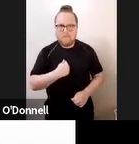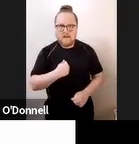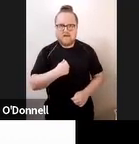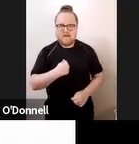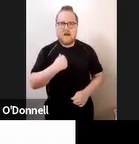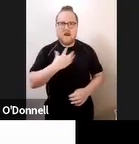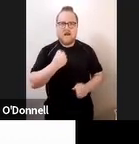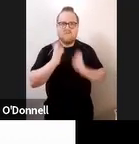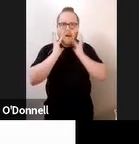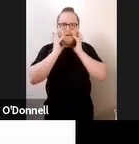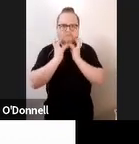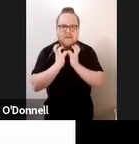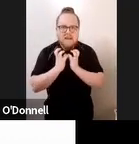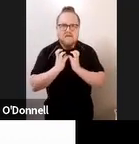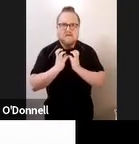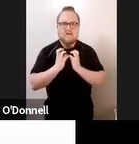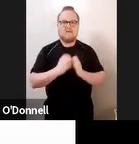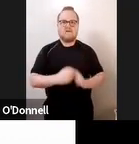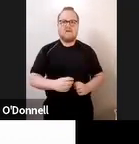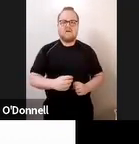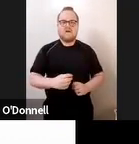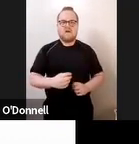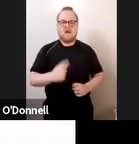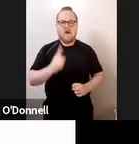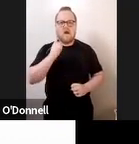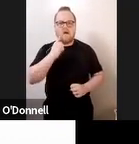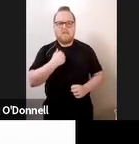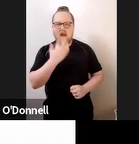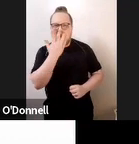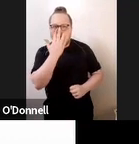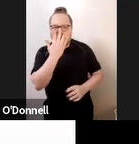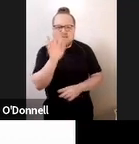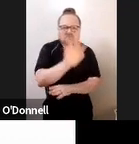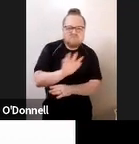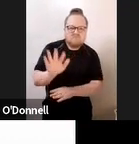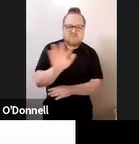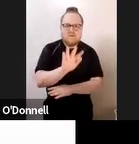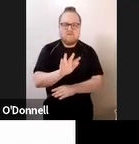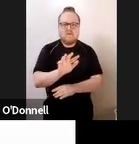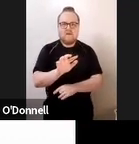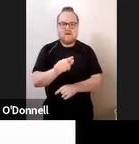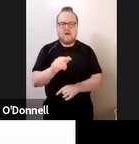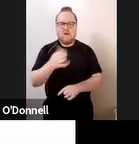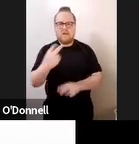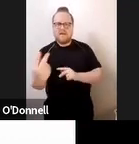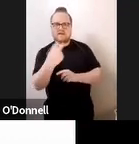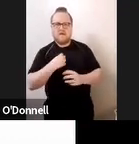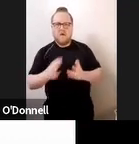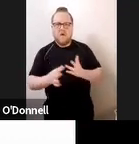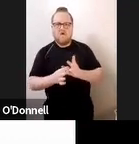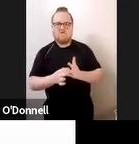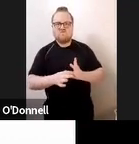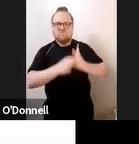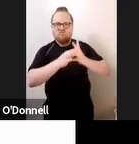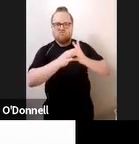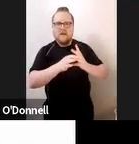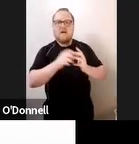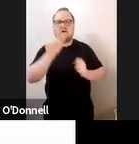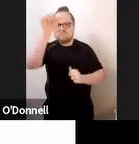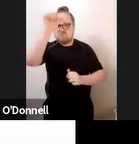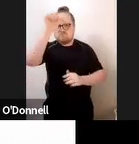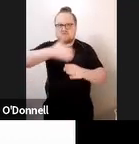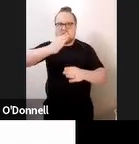They may observe that I have a wedding ring on. And so now they know that I'm married. And perhaps by